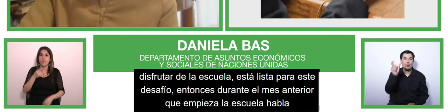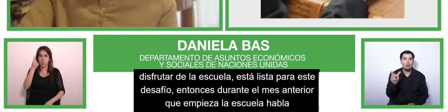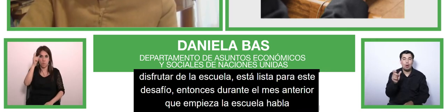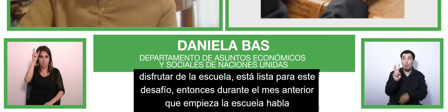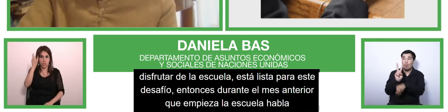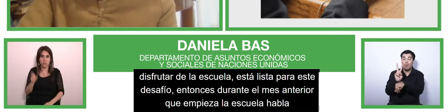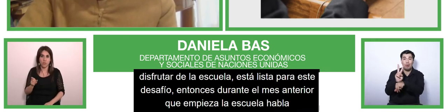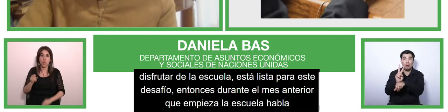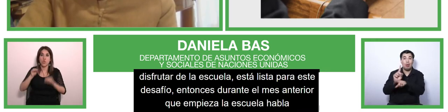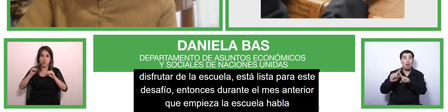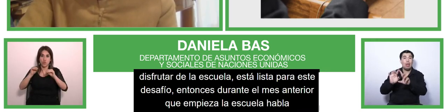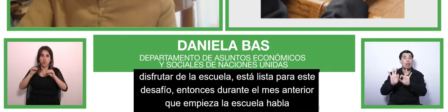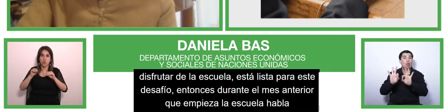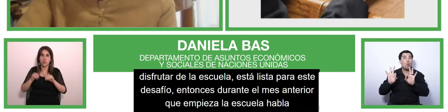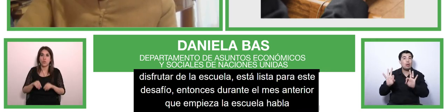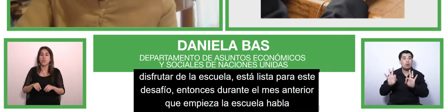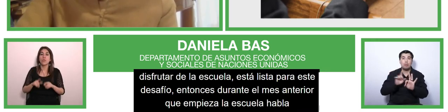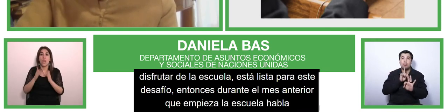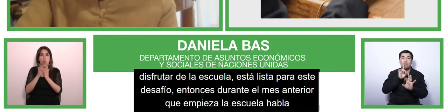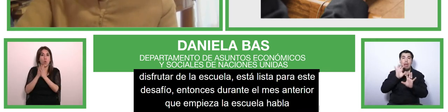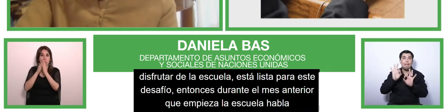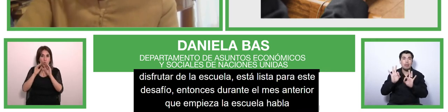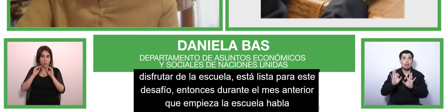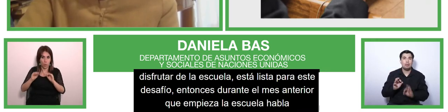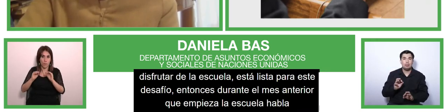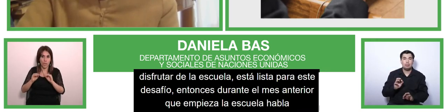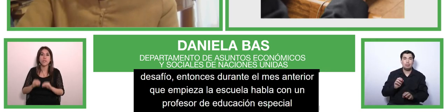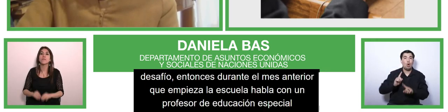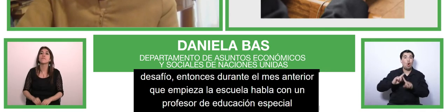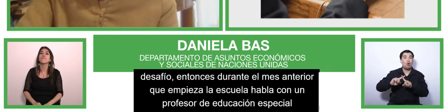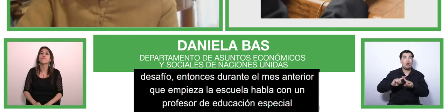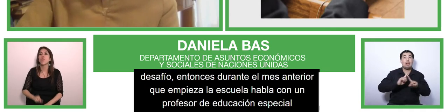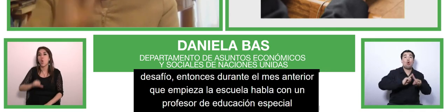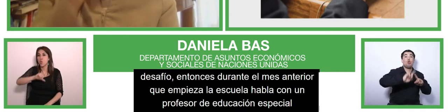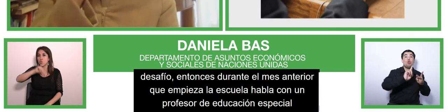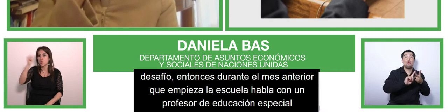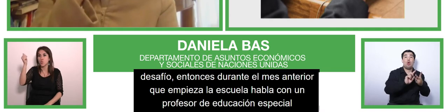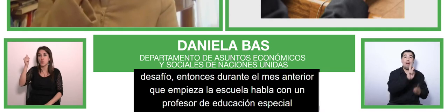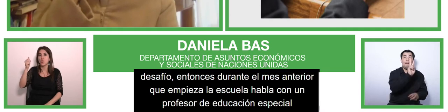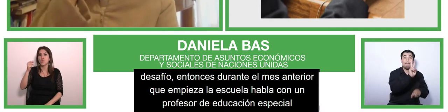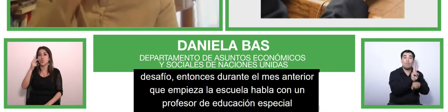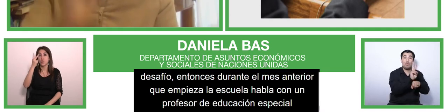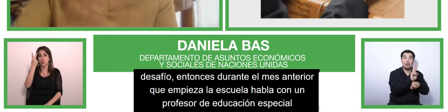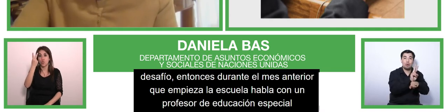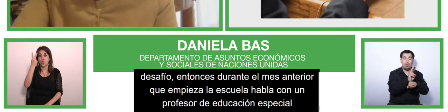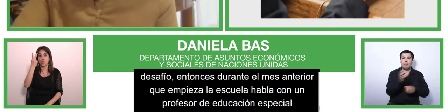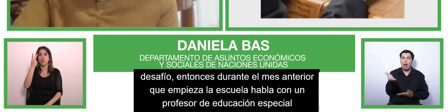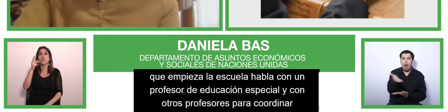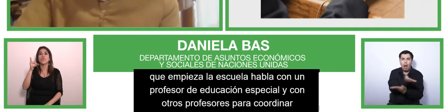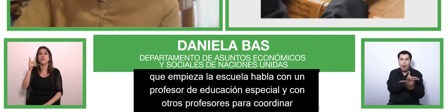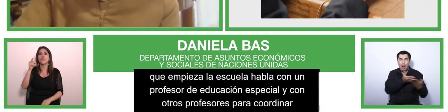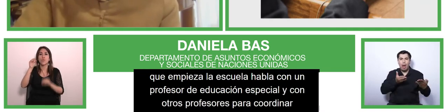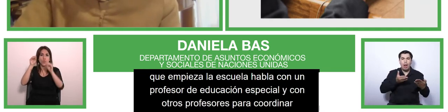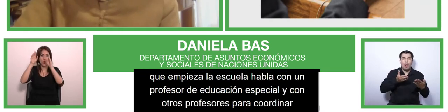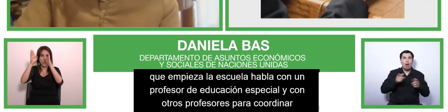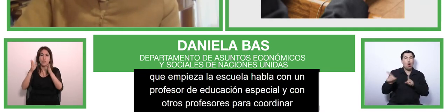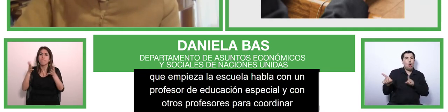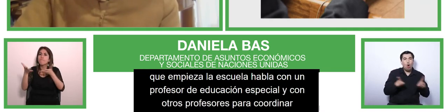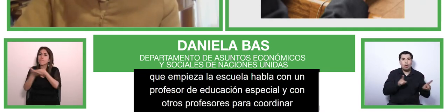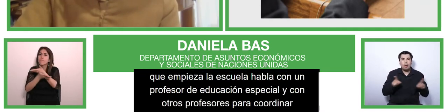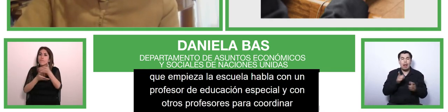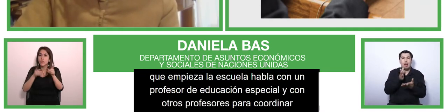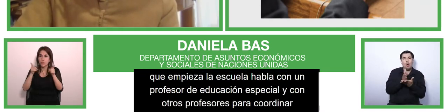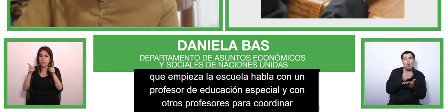staff who work with her students to coordinate the instructional plan that is based on the